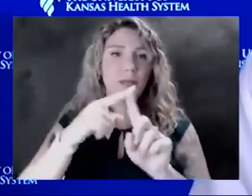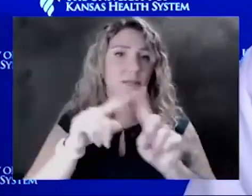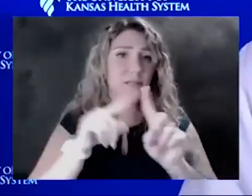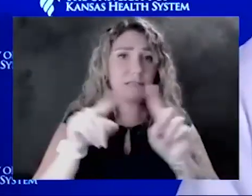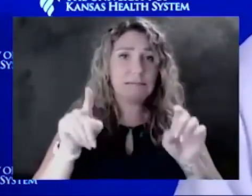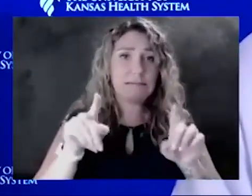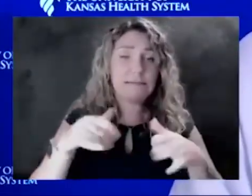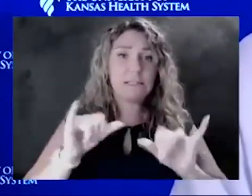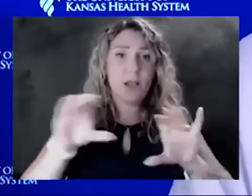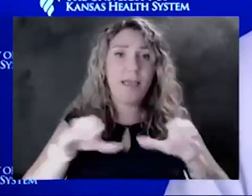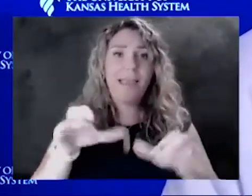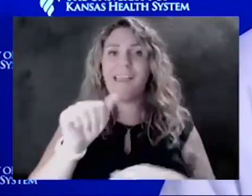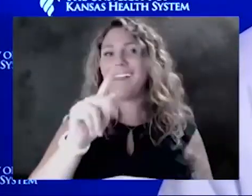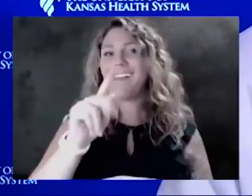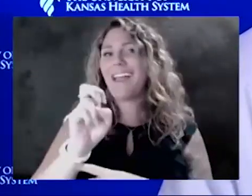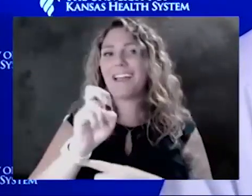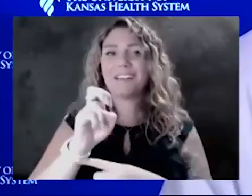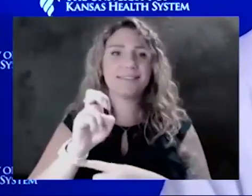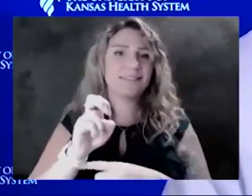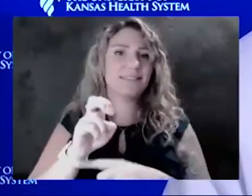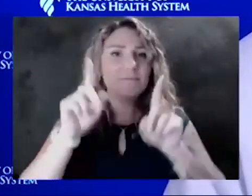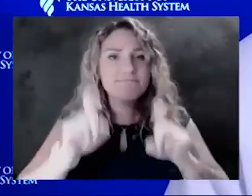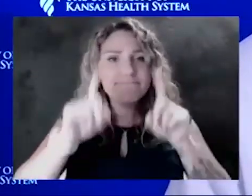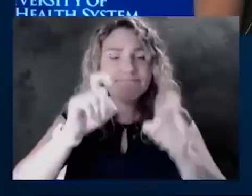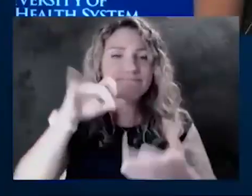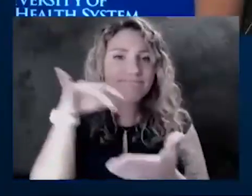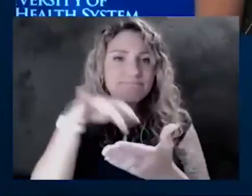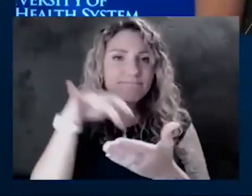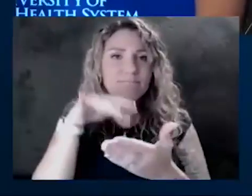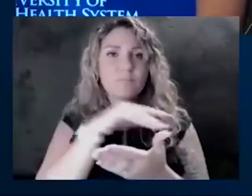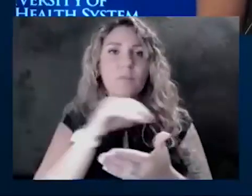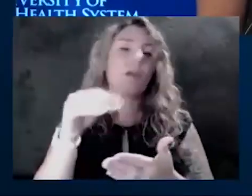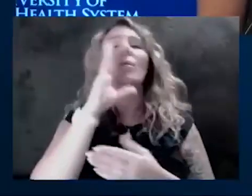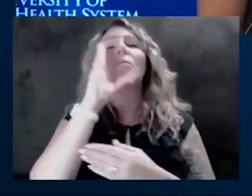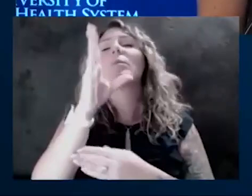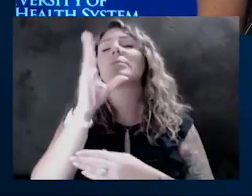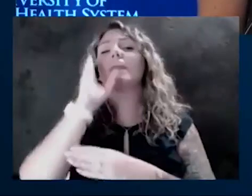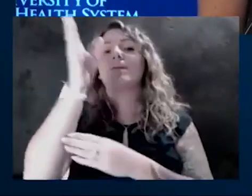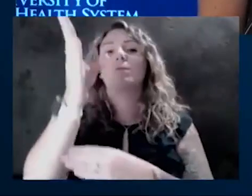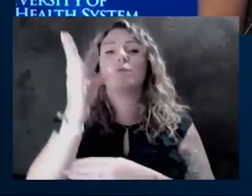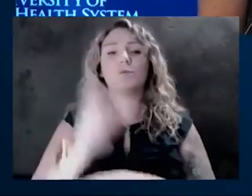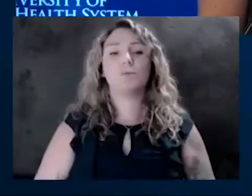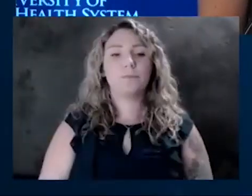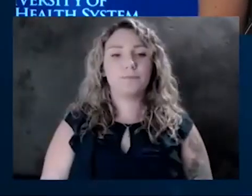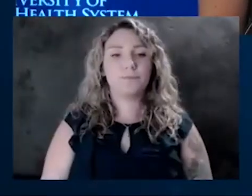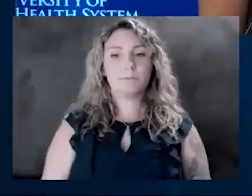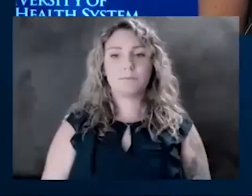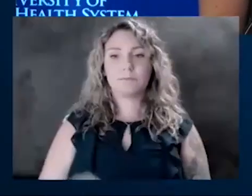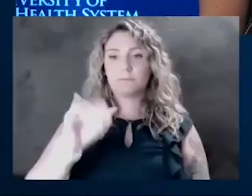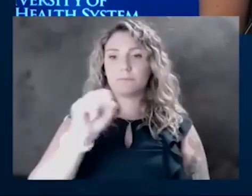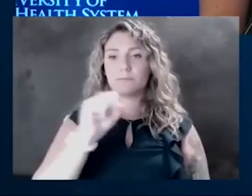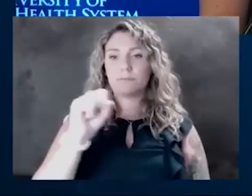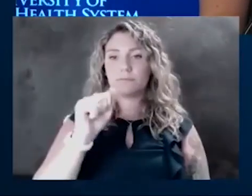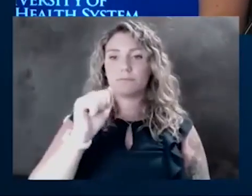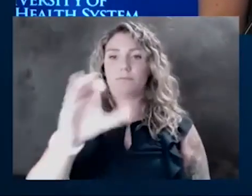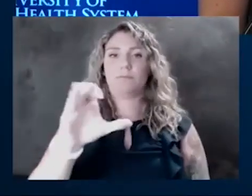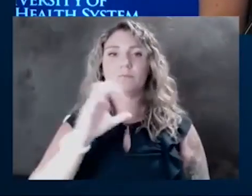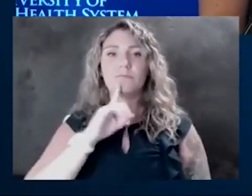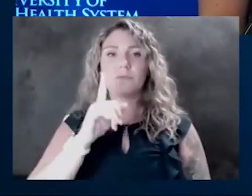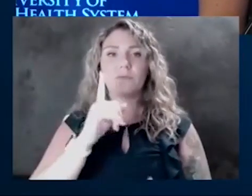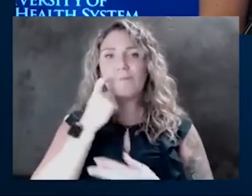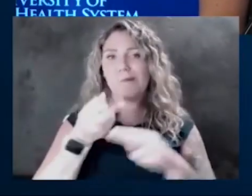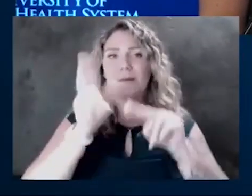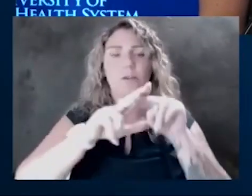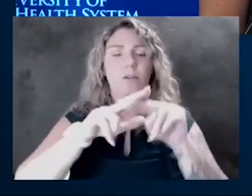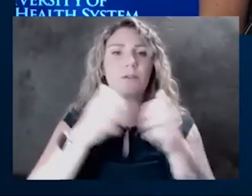developed. And I'm sure that there are more in the pipeline as well. Isaac wants to know, how long will it take for the recent increase in vaccinations to